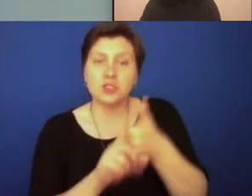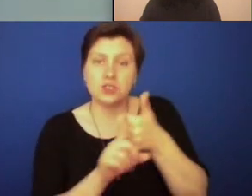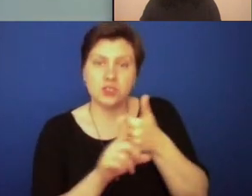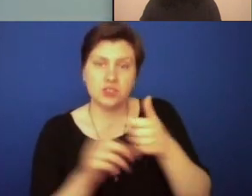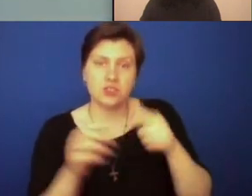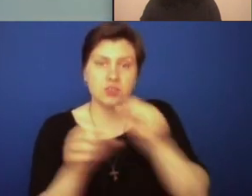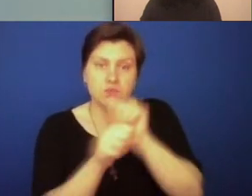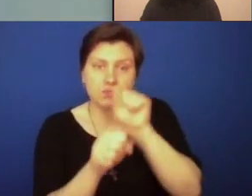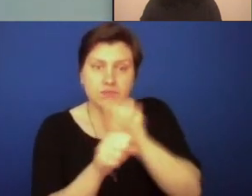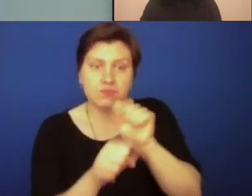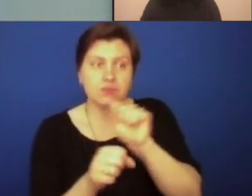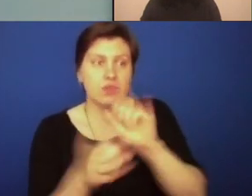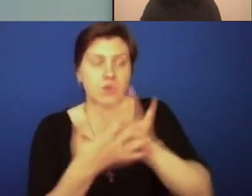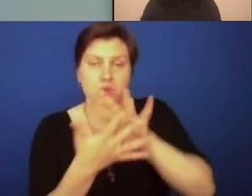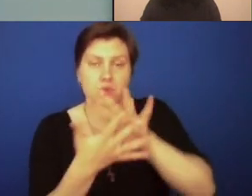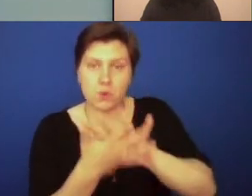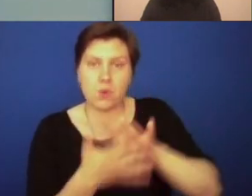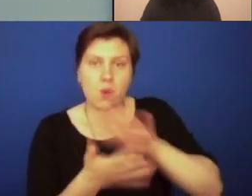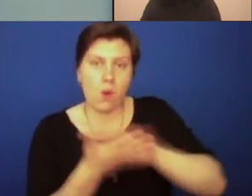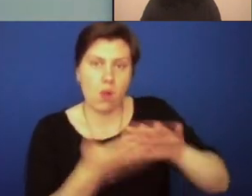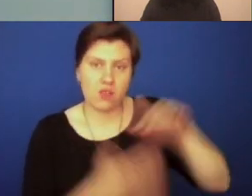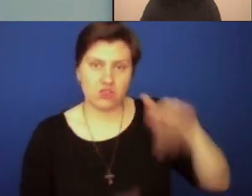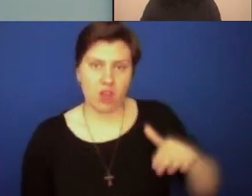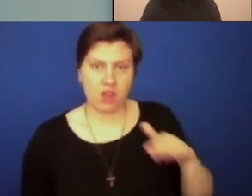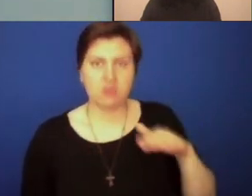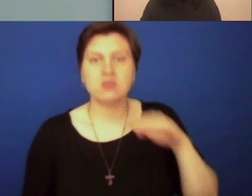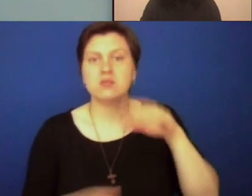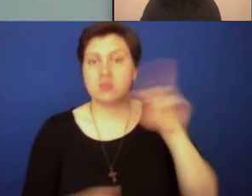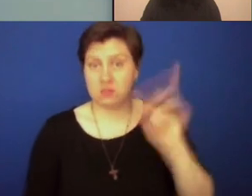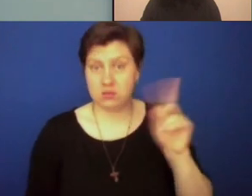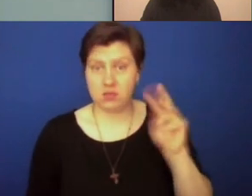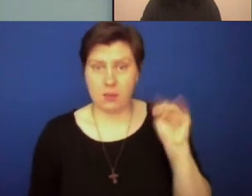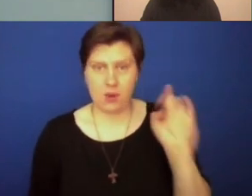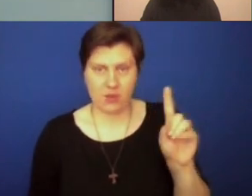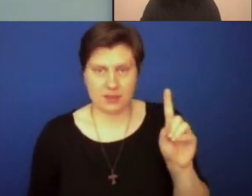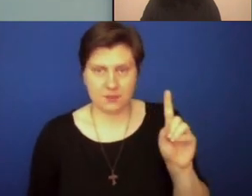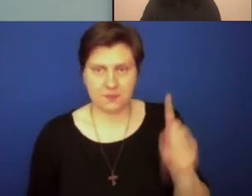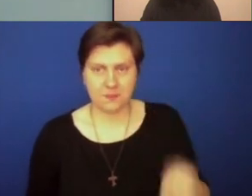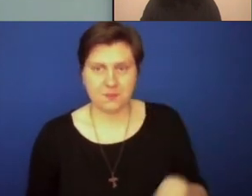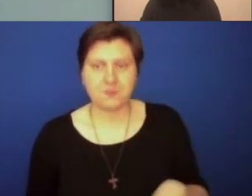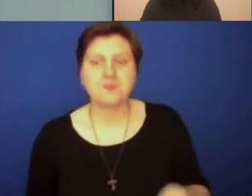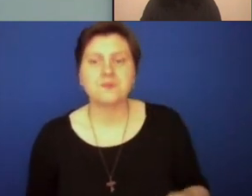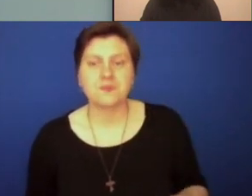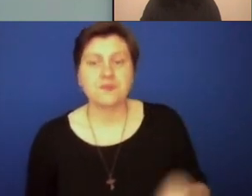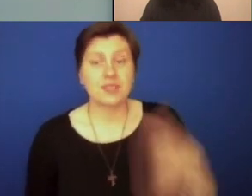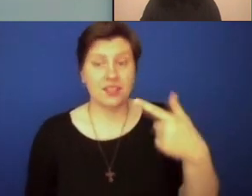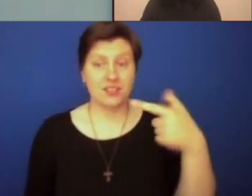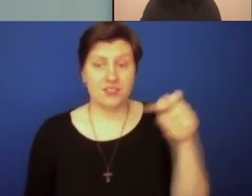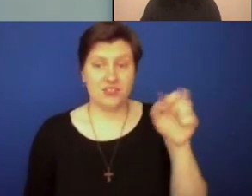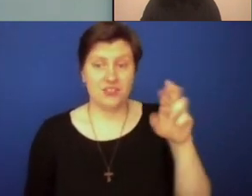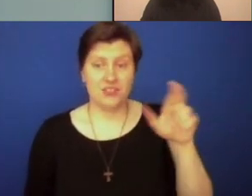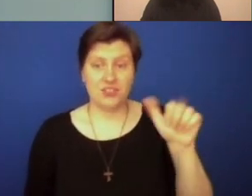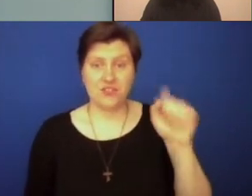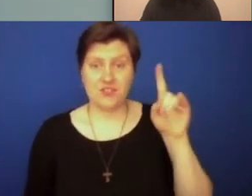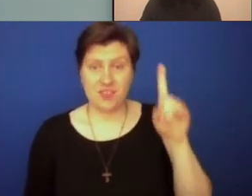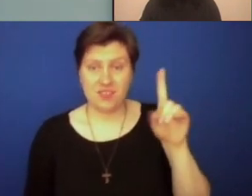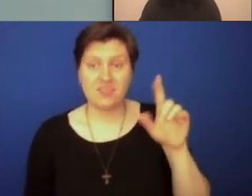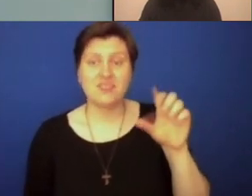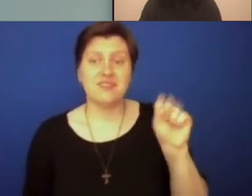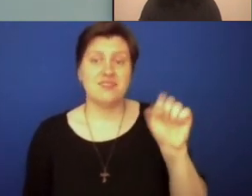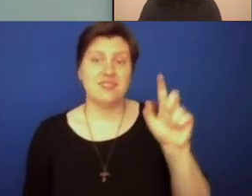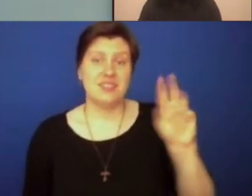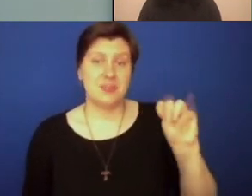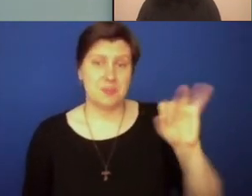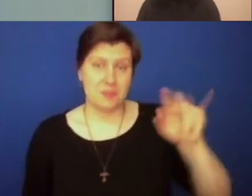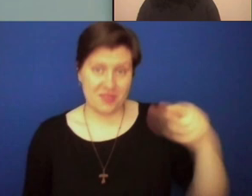Conley School of the Holy Child in Potomac, Maryland. Gerald Smith, Jr. is the principal at St. Thomas Amour Catholic Academy in Washington, D